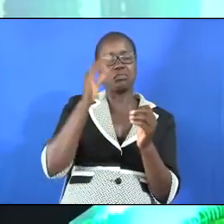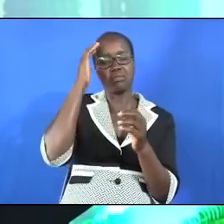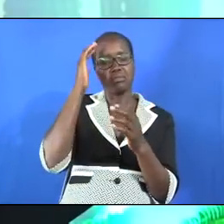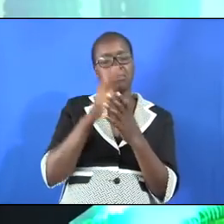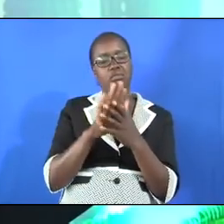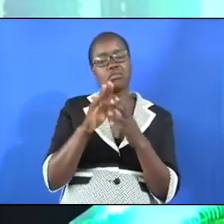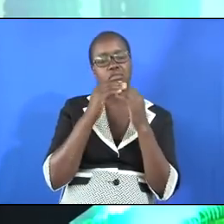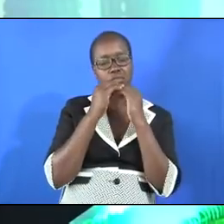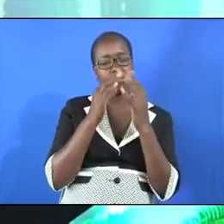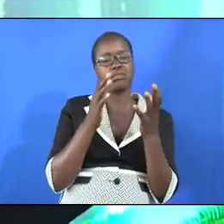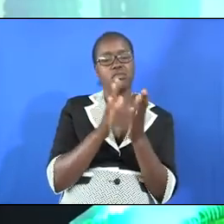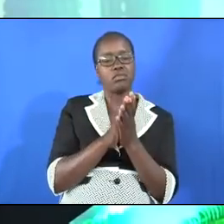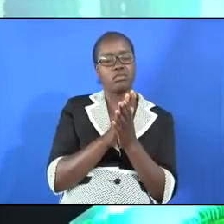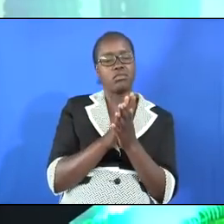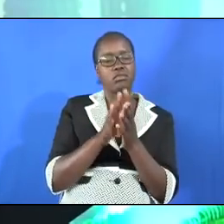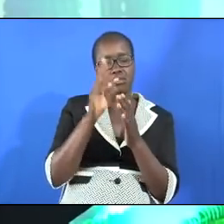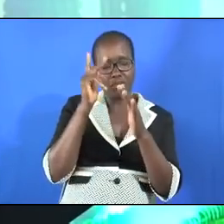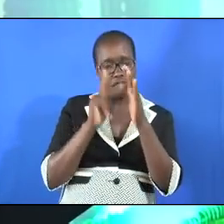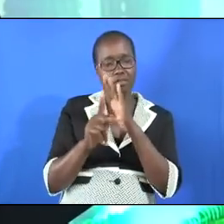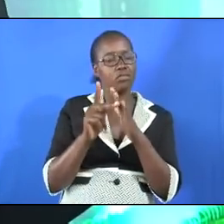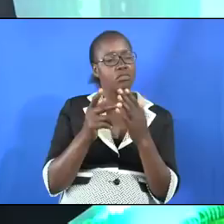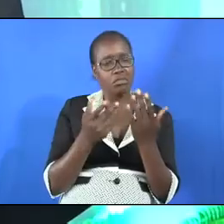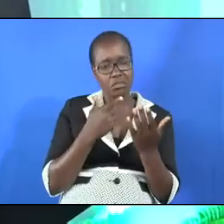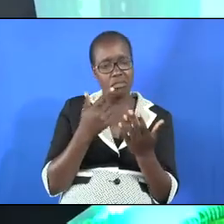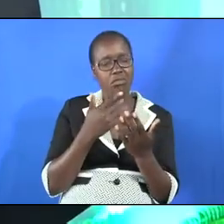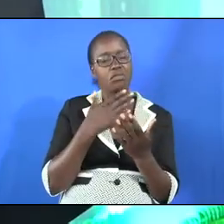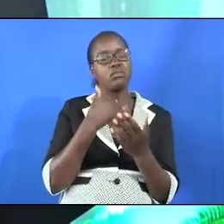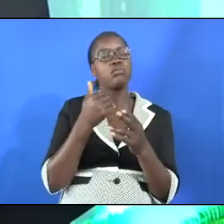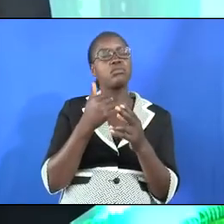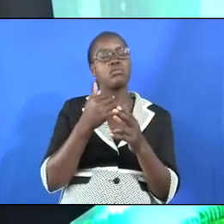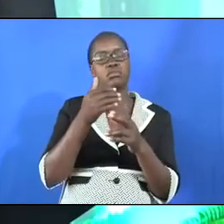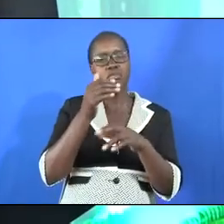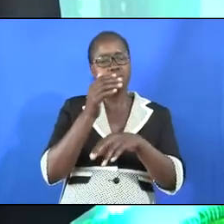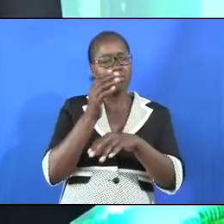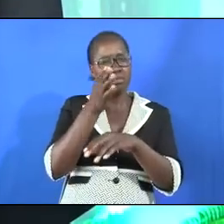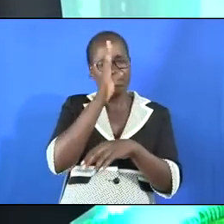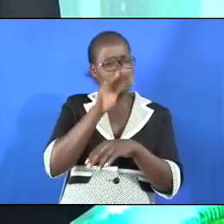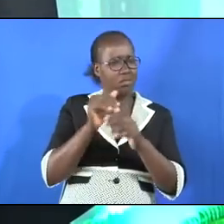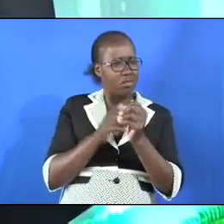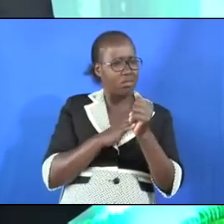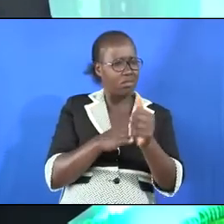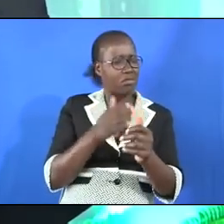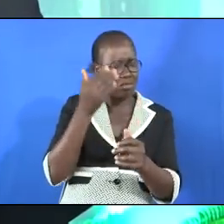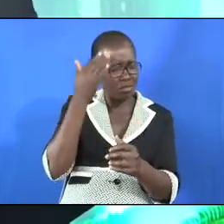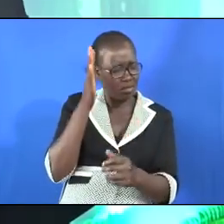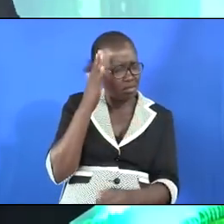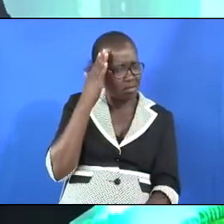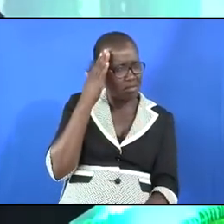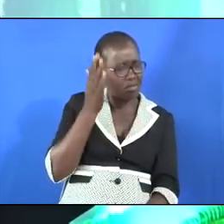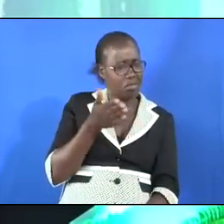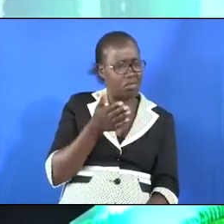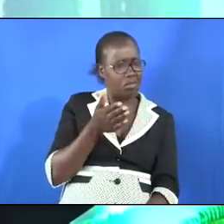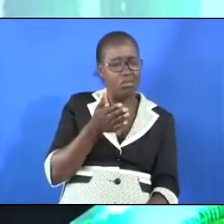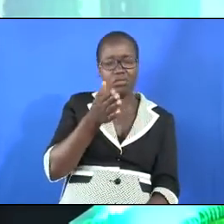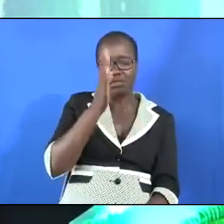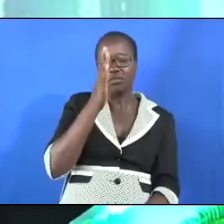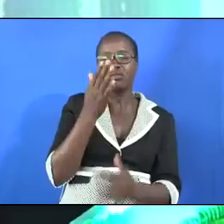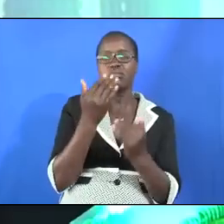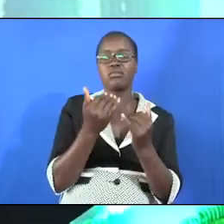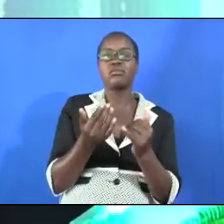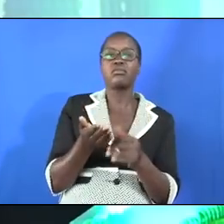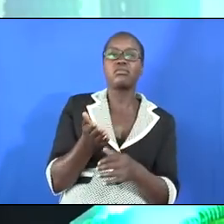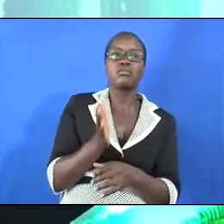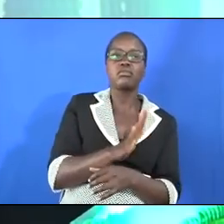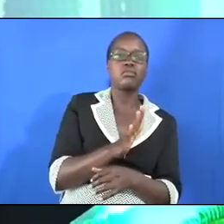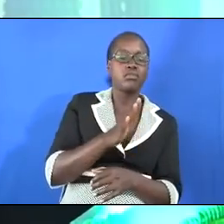you prophets who claim to be prophets of God we really don't believe you if it is true that Elijah went to heaven go up thou bad